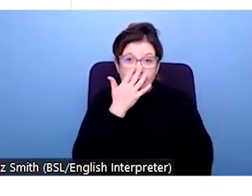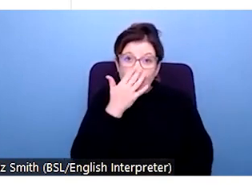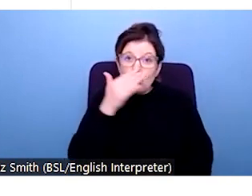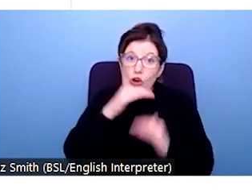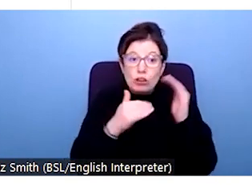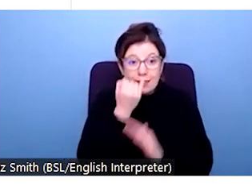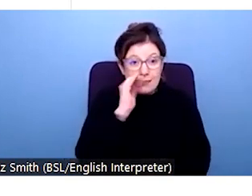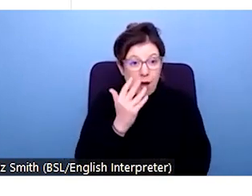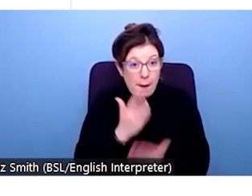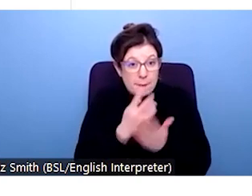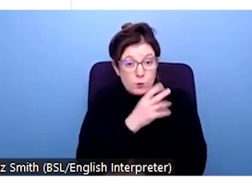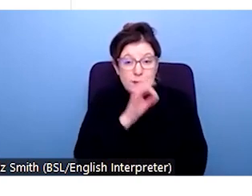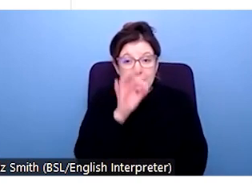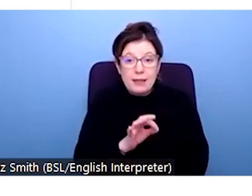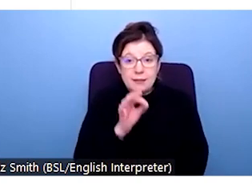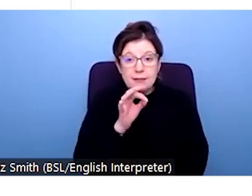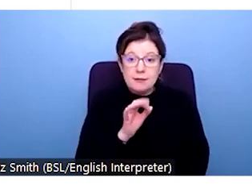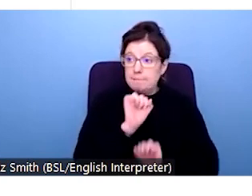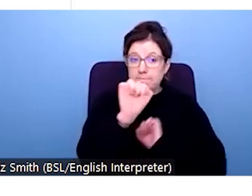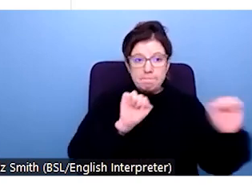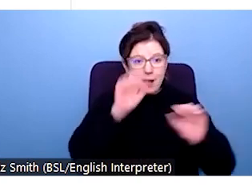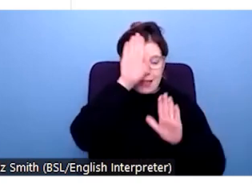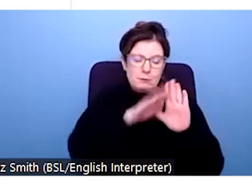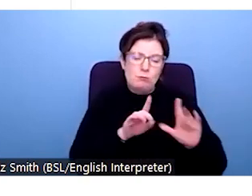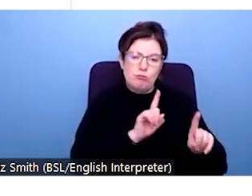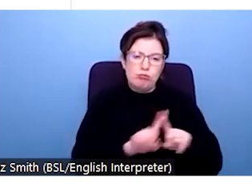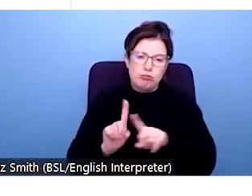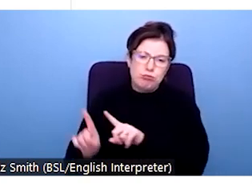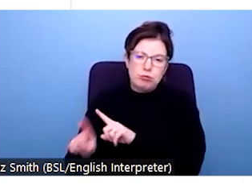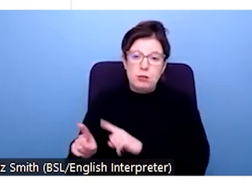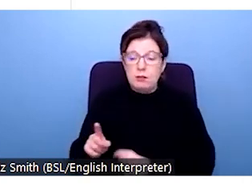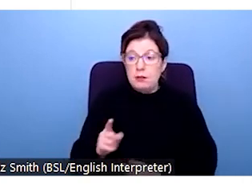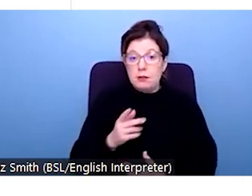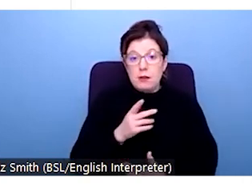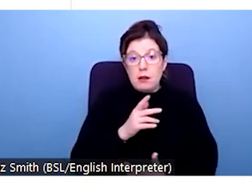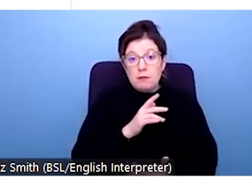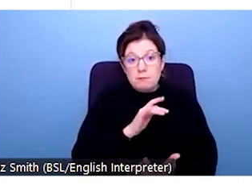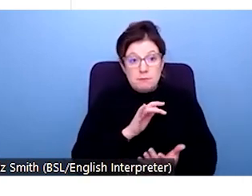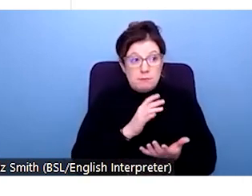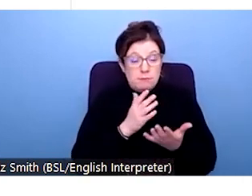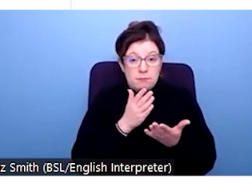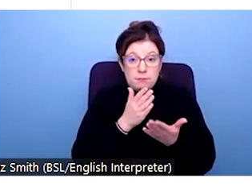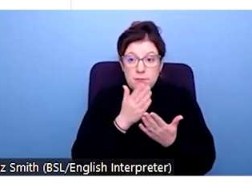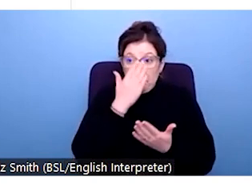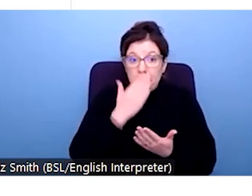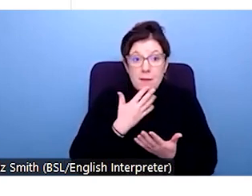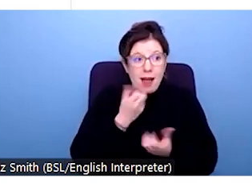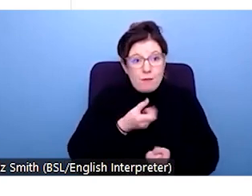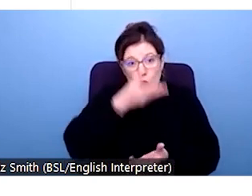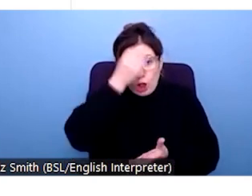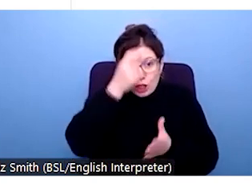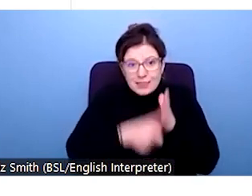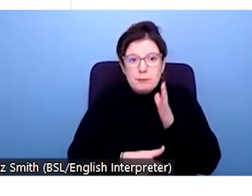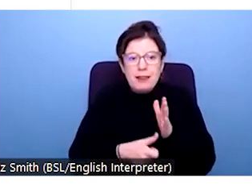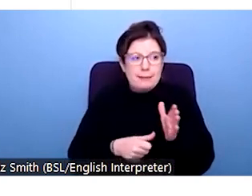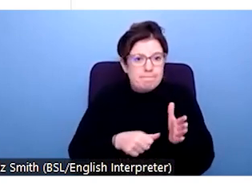And there's a diversity of experiences there. And so in some cases, employment rates are incredibly low, particularly where people have learning disabilities and